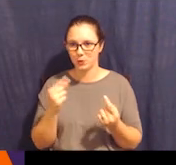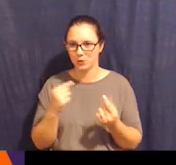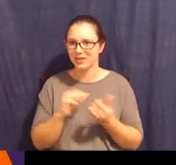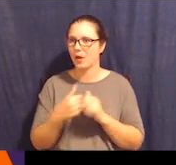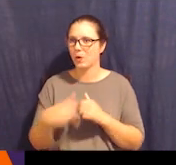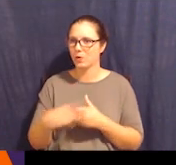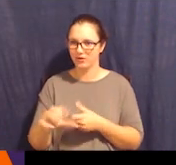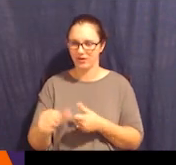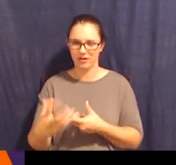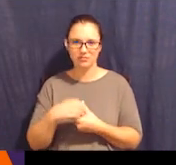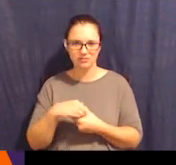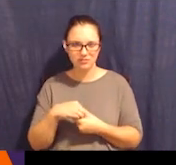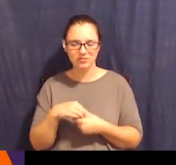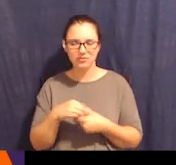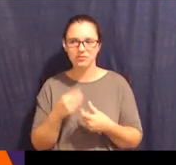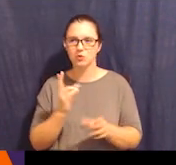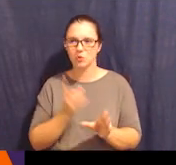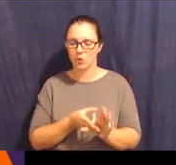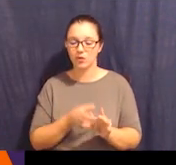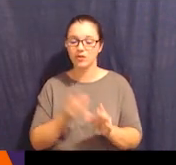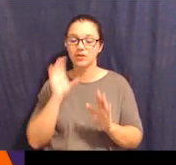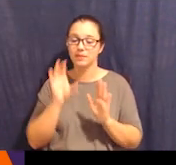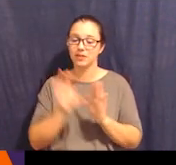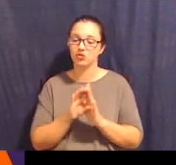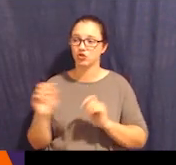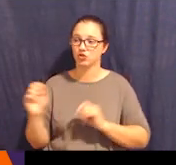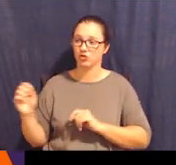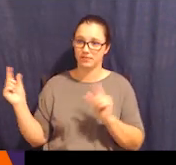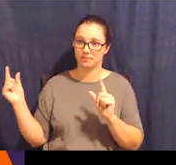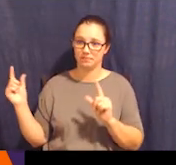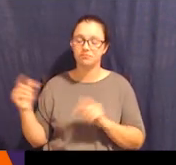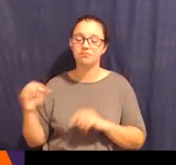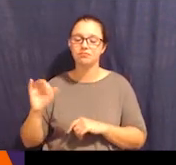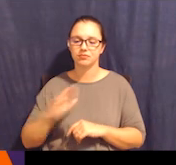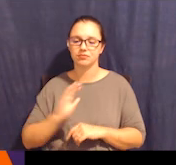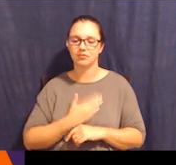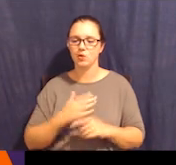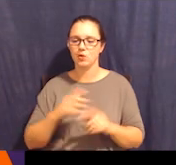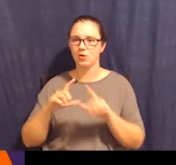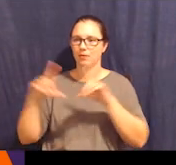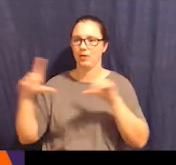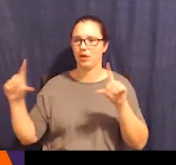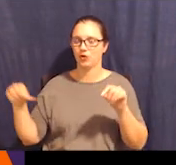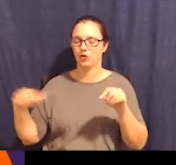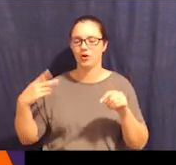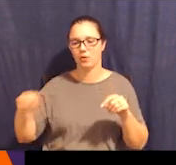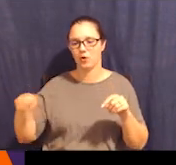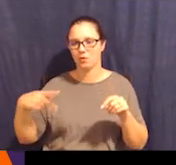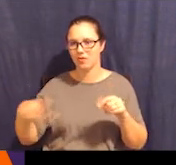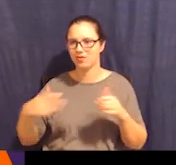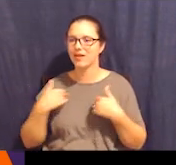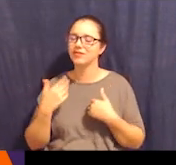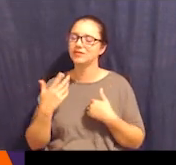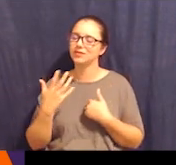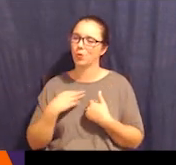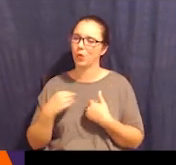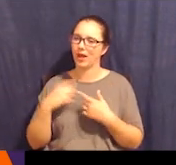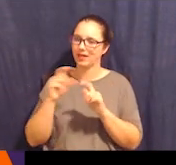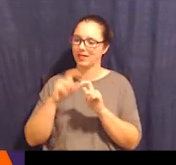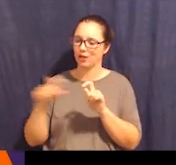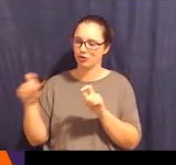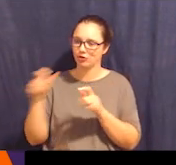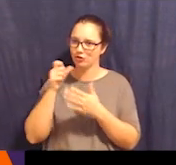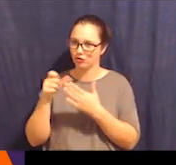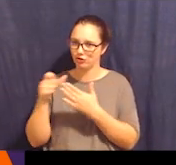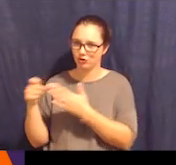is our banner. It's purple. It has white letters. And then it has an image of two black women who are embracing